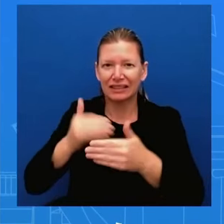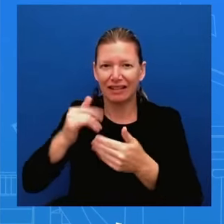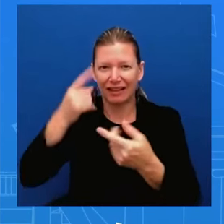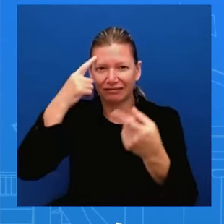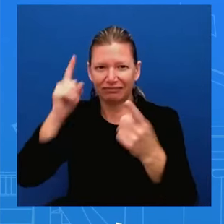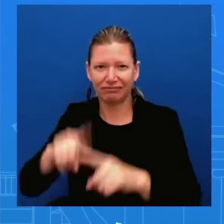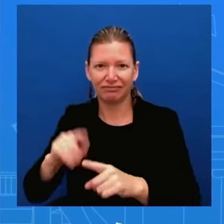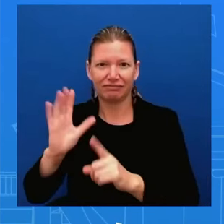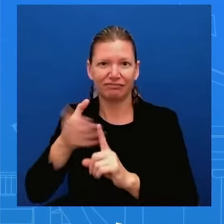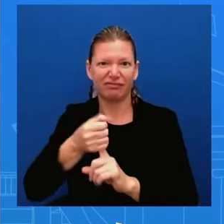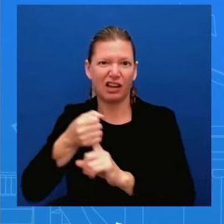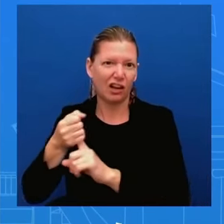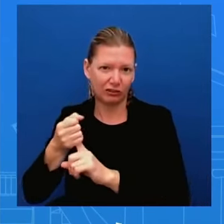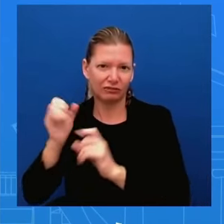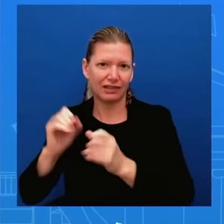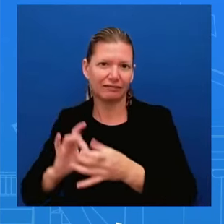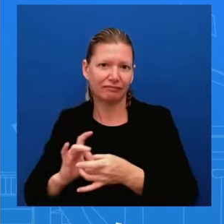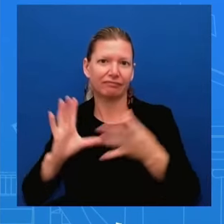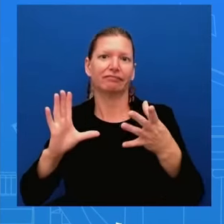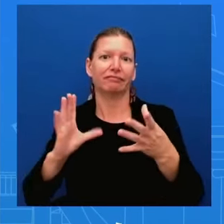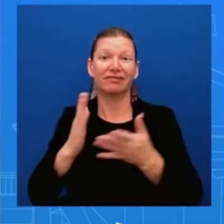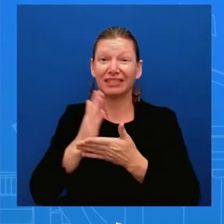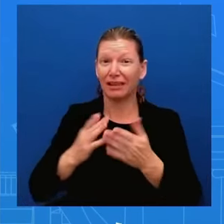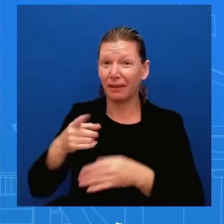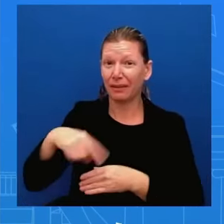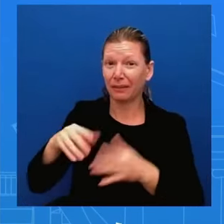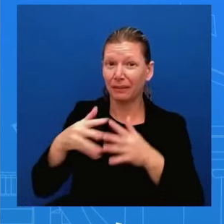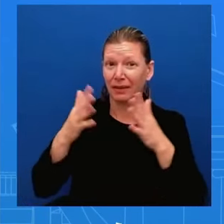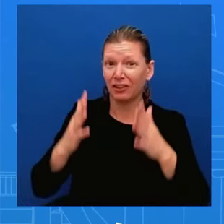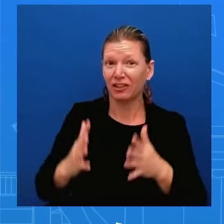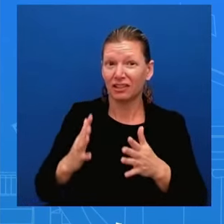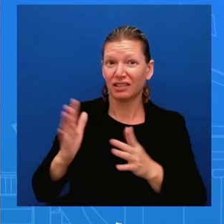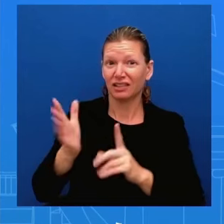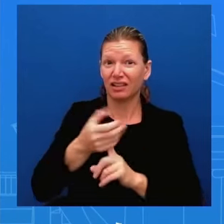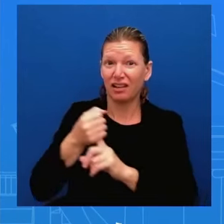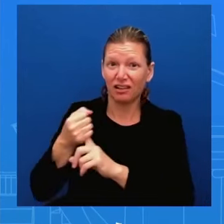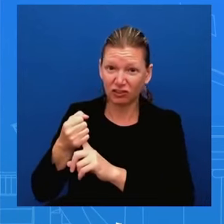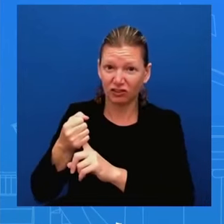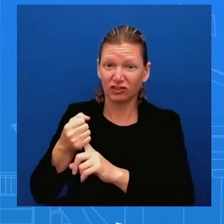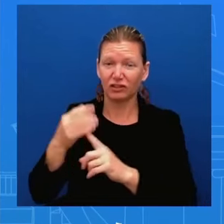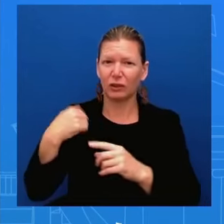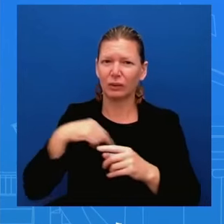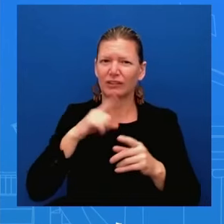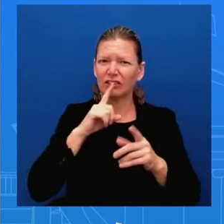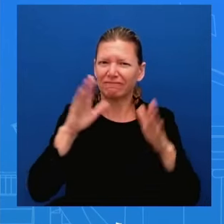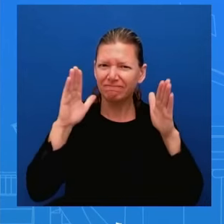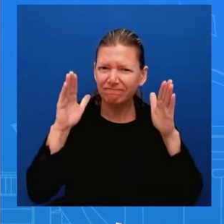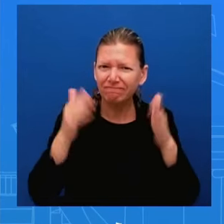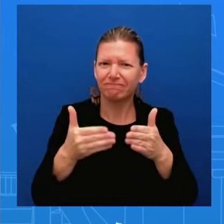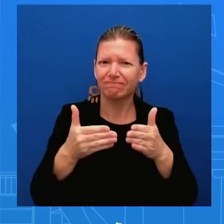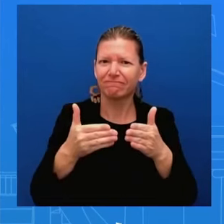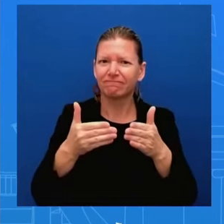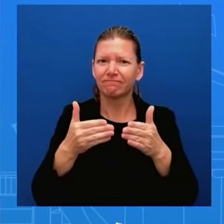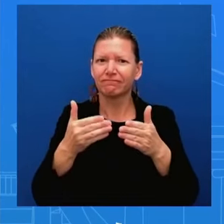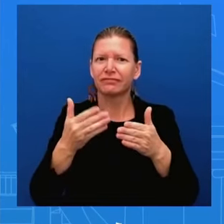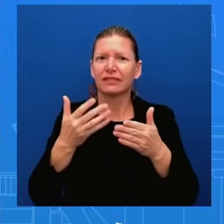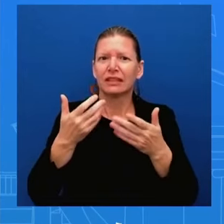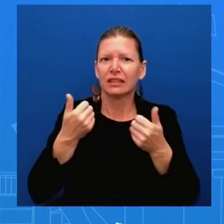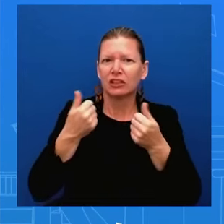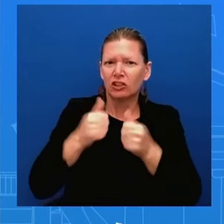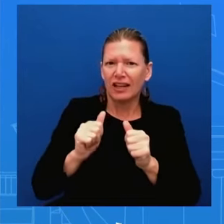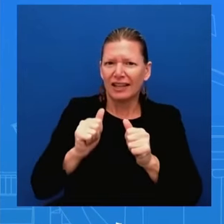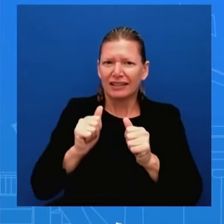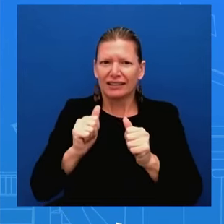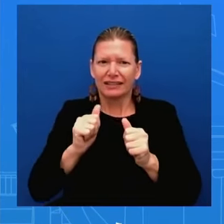focused and we know how critical it is and also to get that humanitarian aid create a situation we can get more humanitarian aid uh into uh